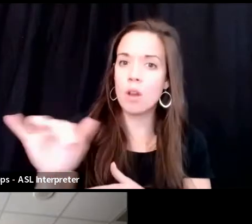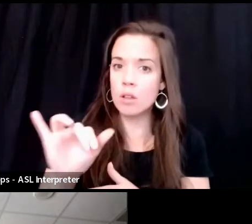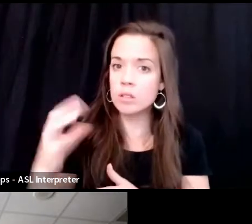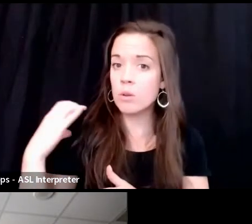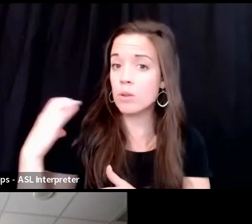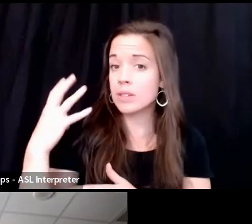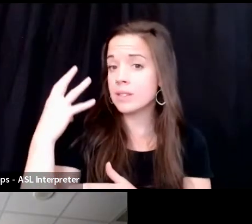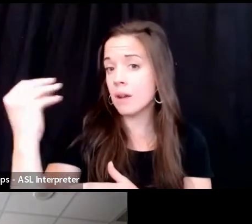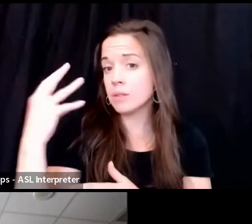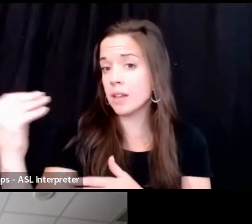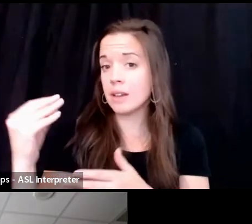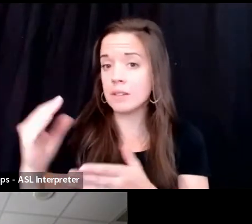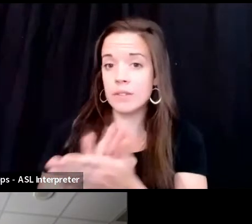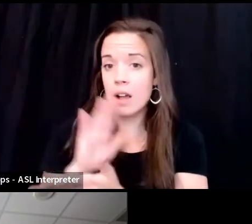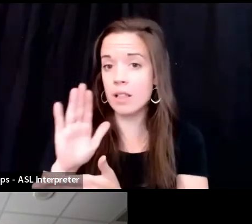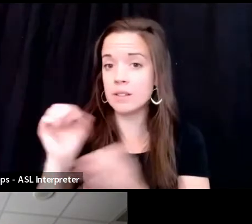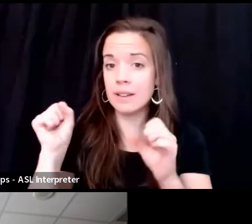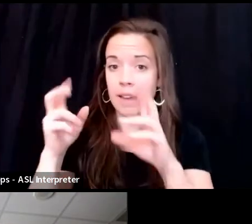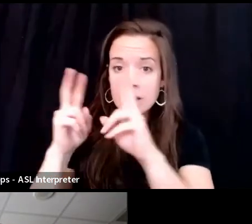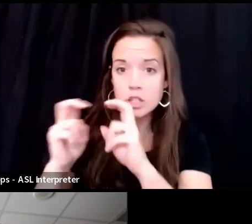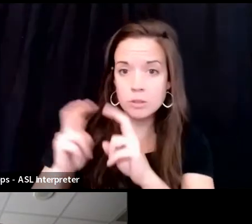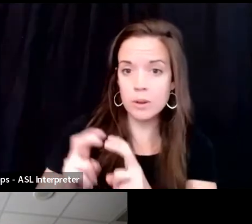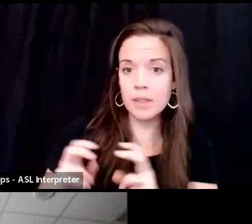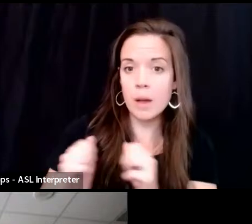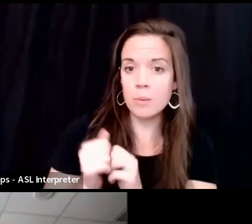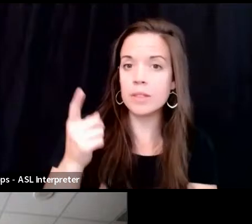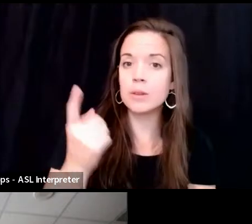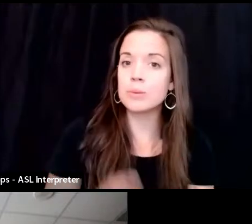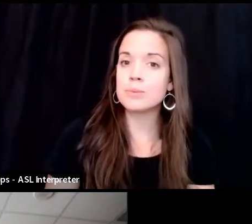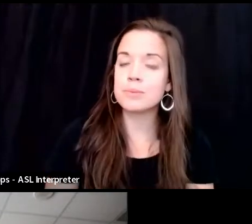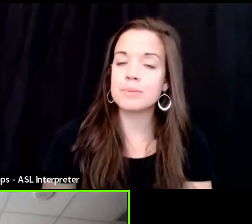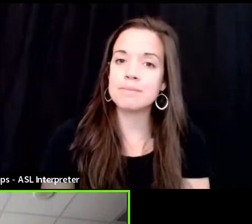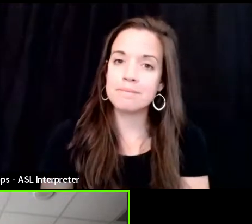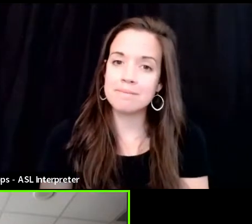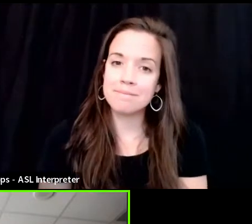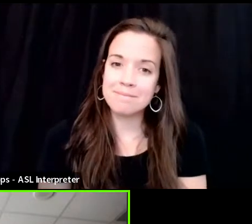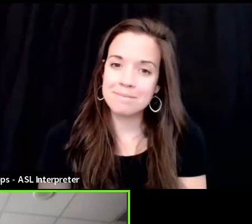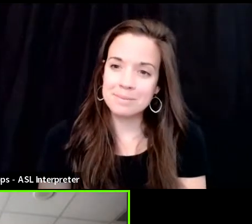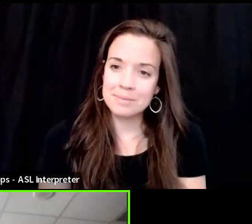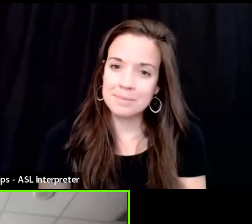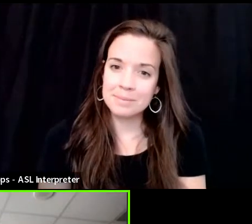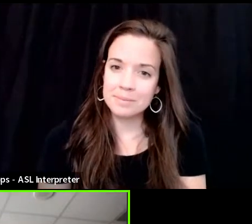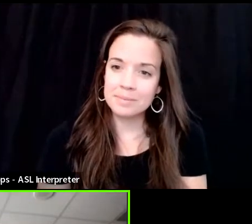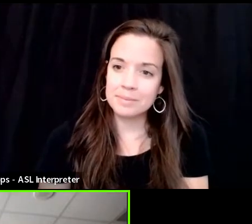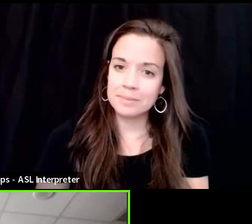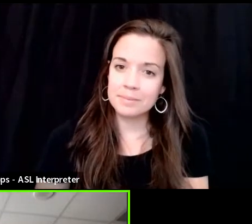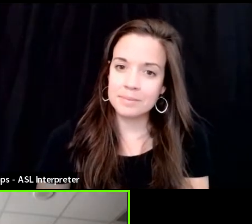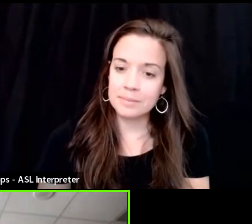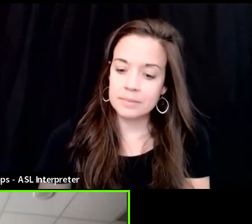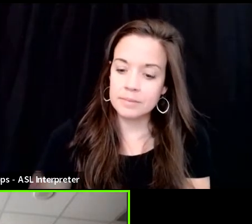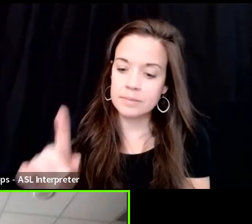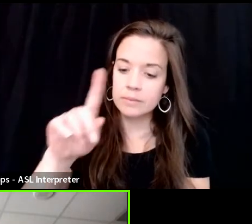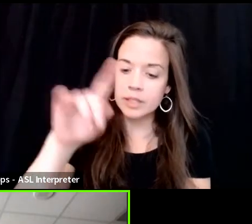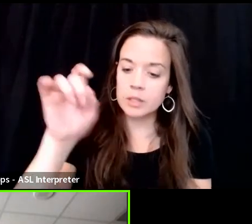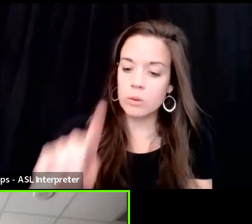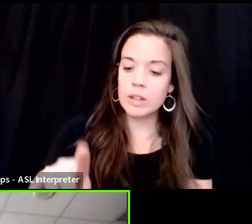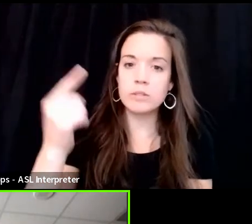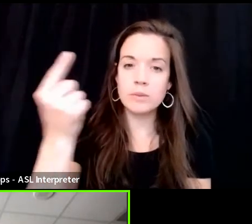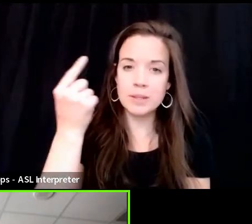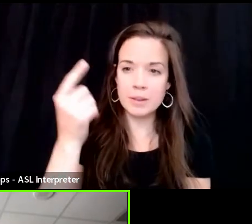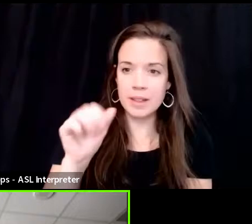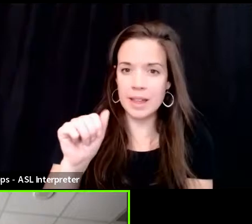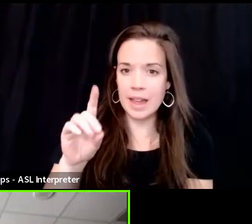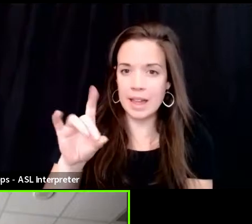college that really can explore that with you. We have a question from somebody who is an administrator, a